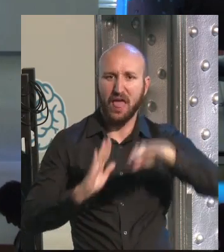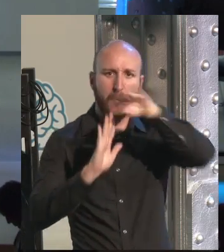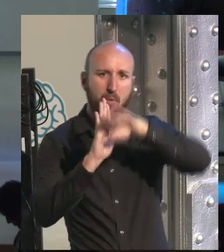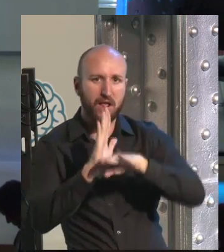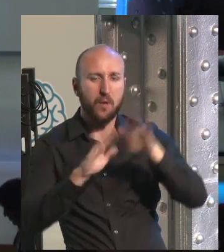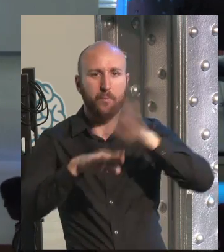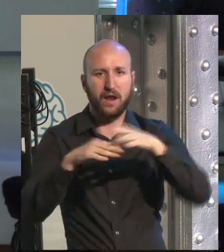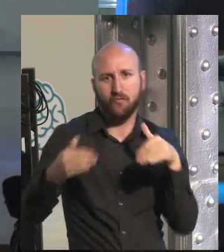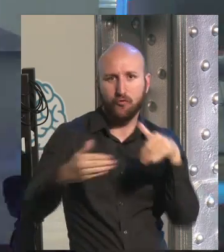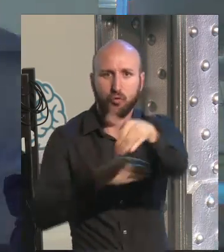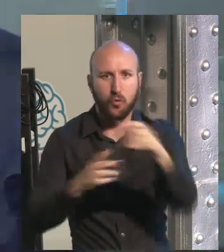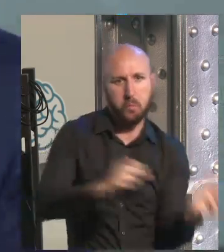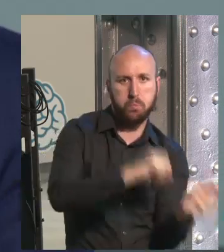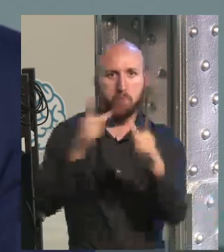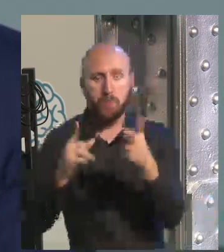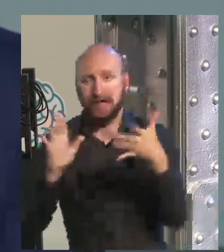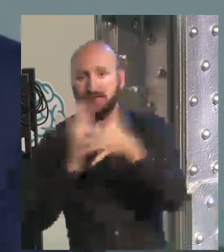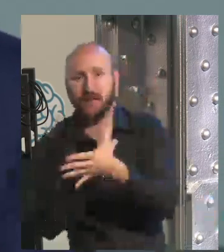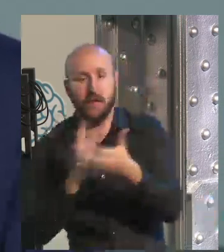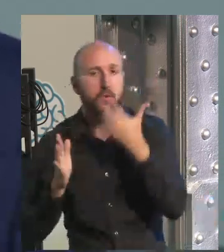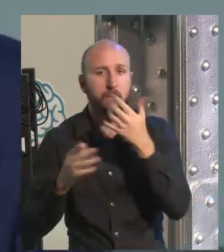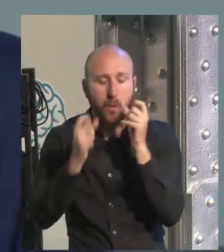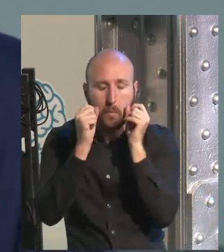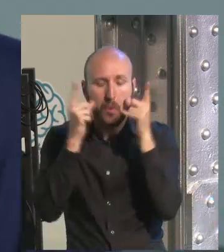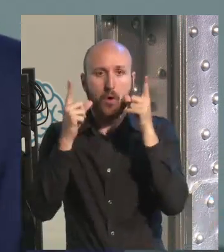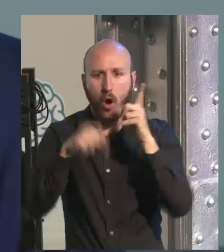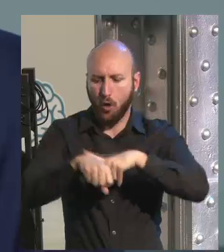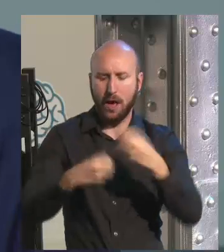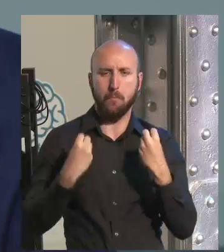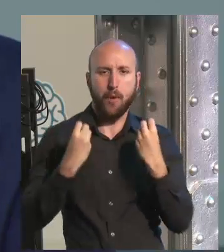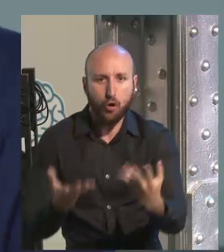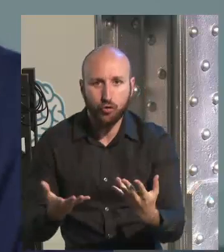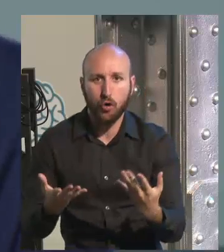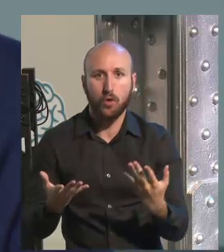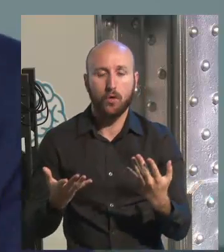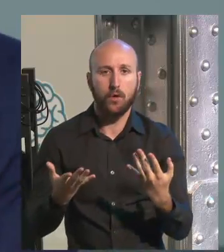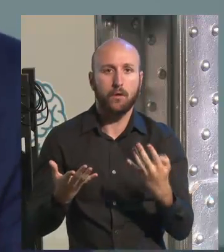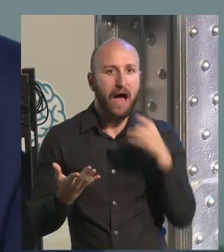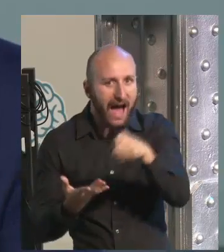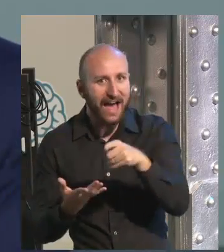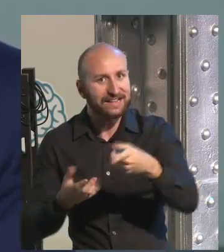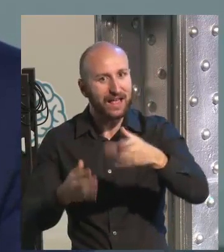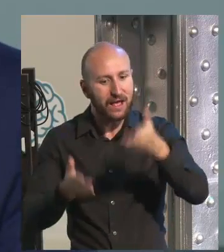circles, you cannot teach a boy that is born like an early morning